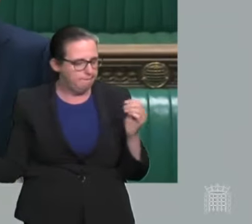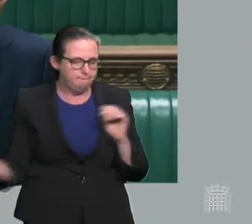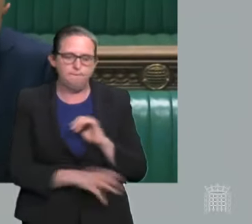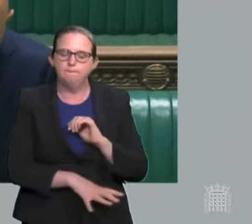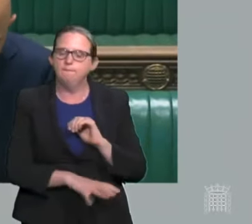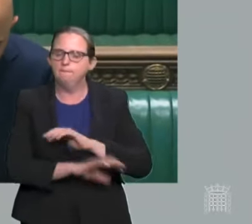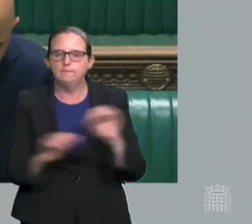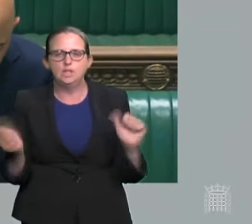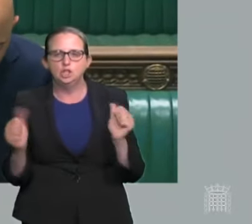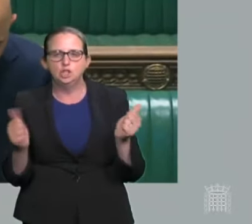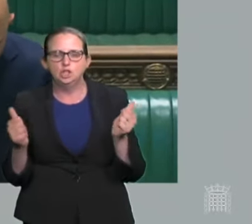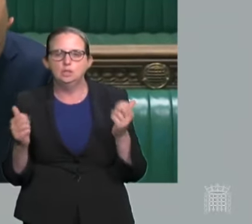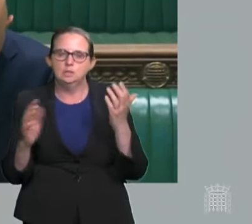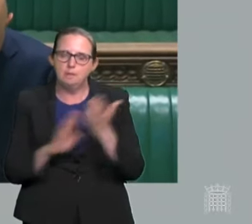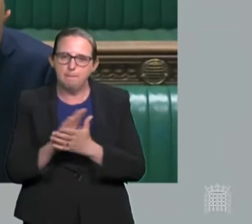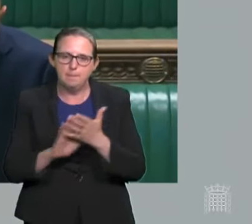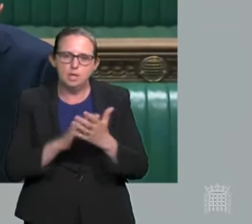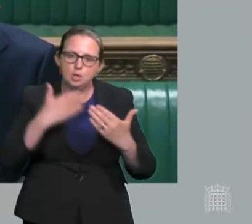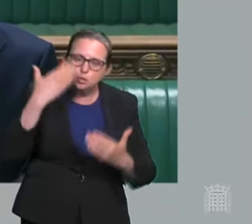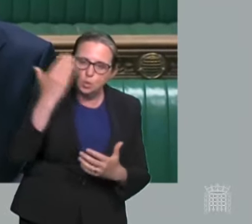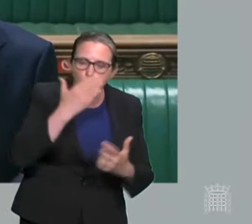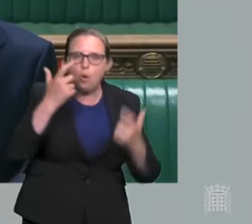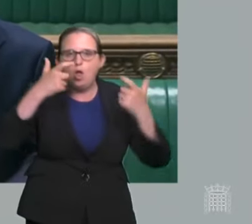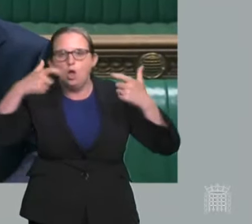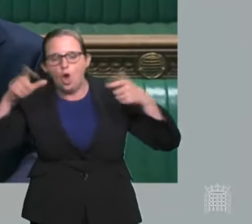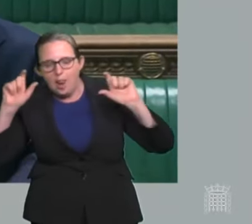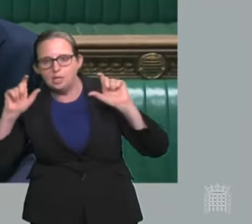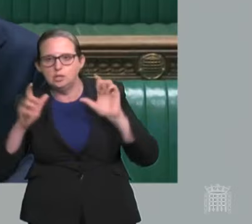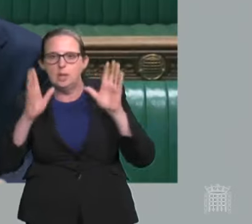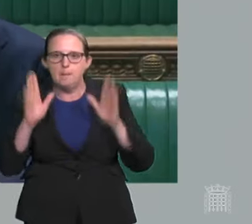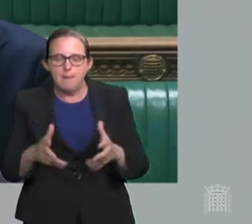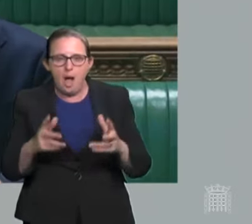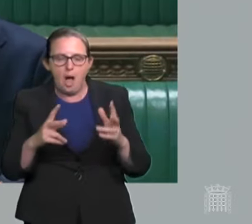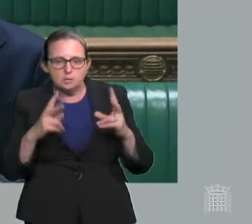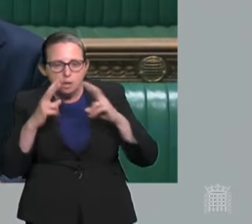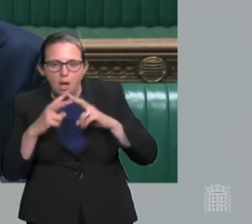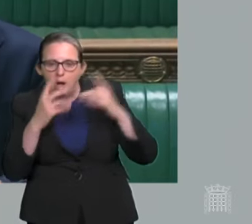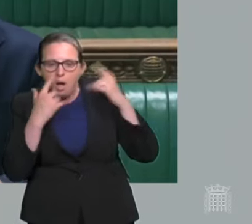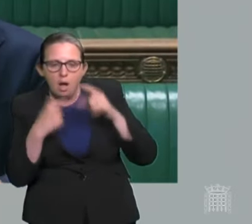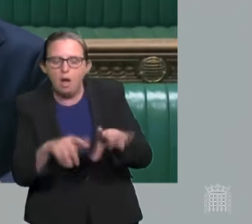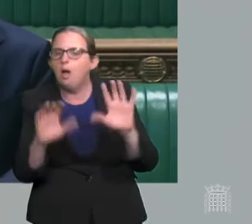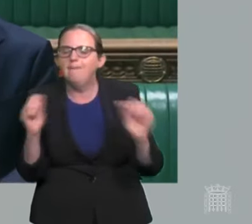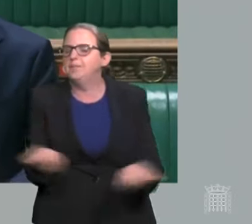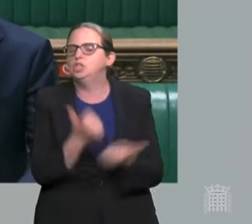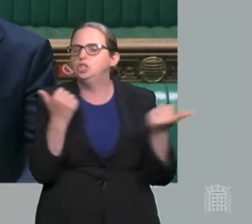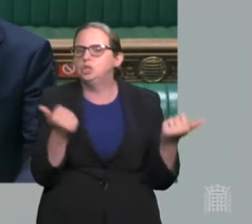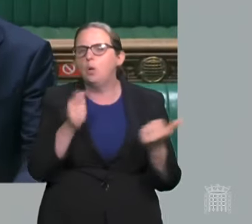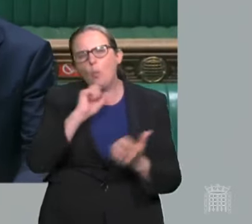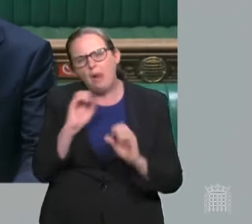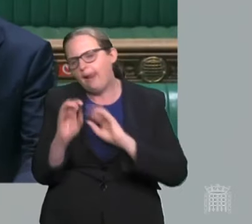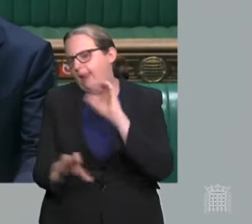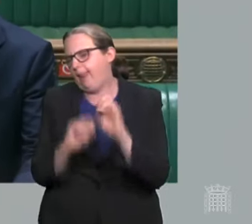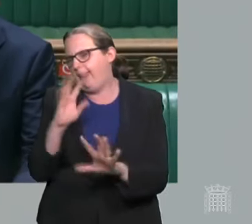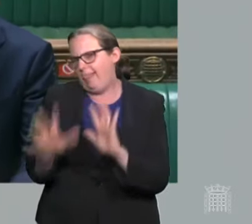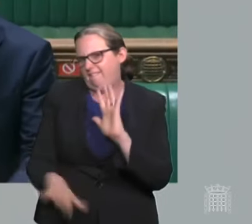requirement for early year setting schools or colleges to routinely carry out contact tracing. And I will have more to say on how